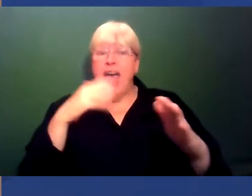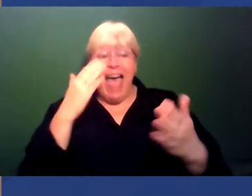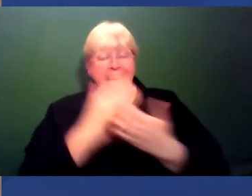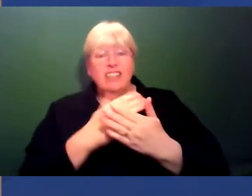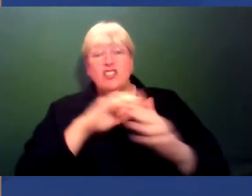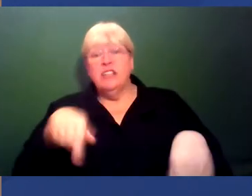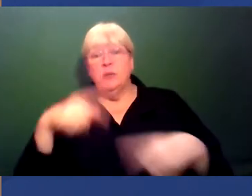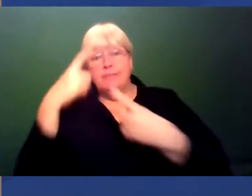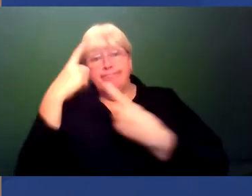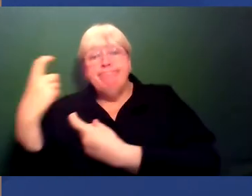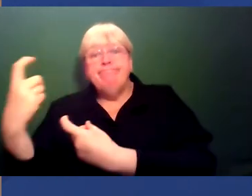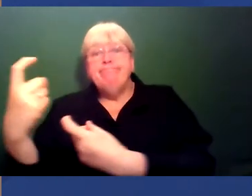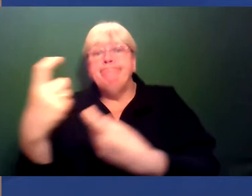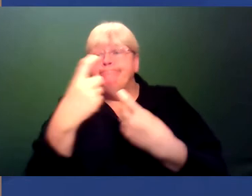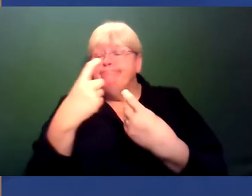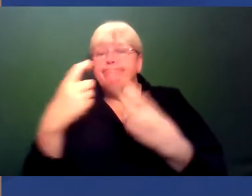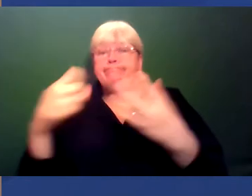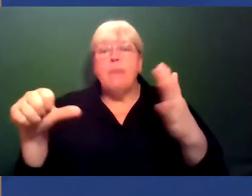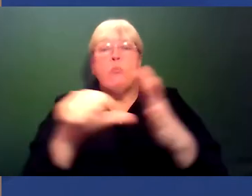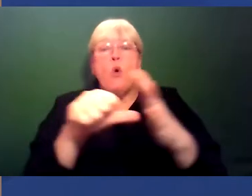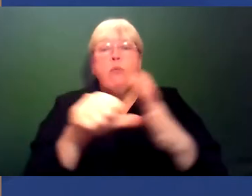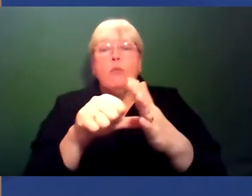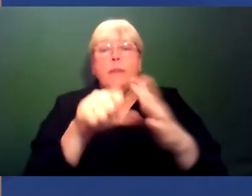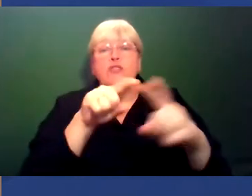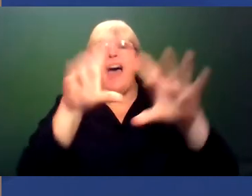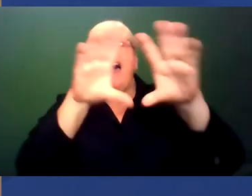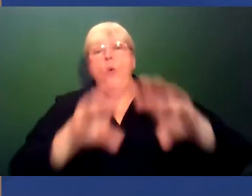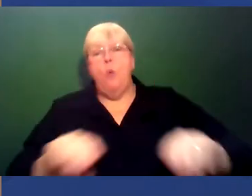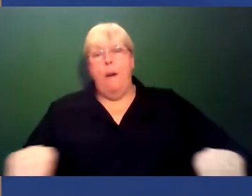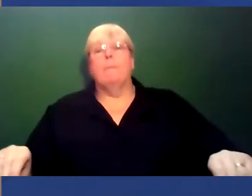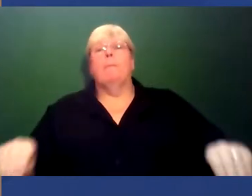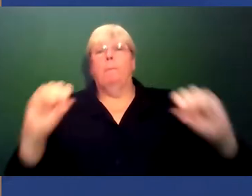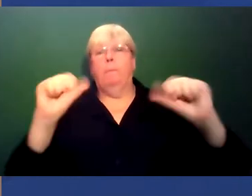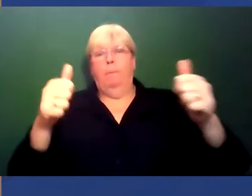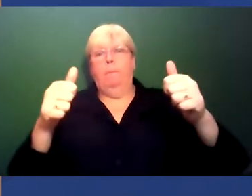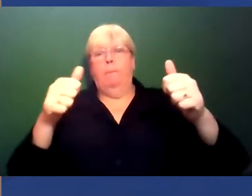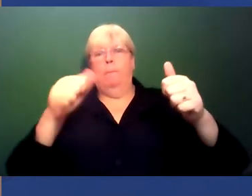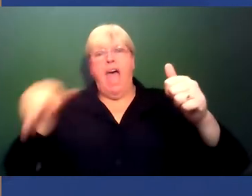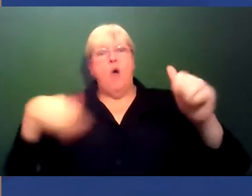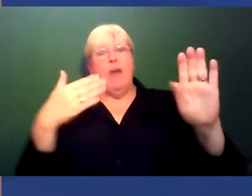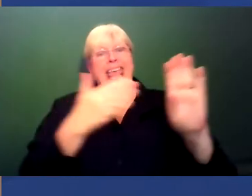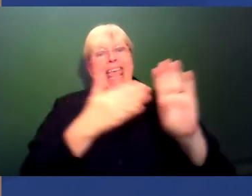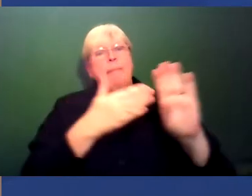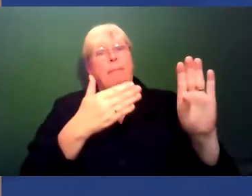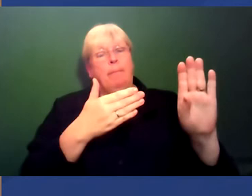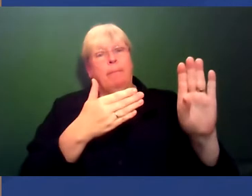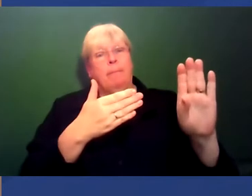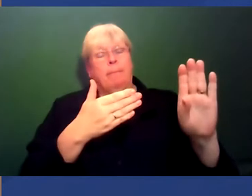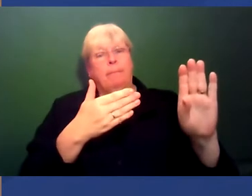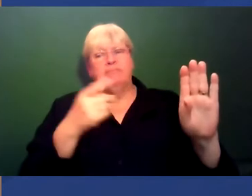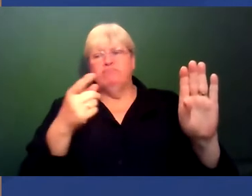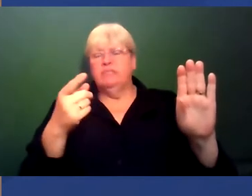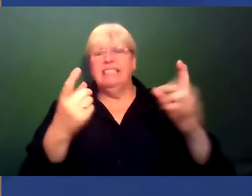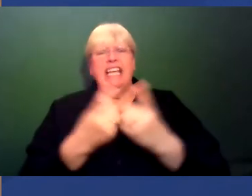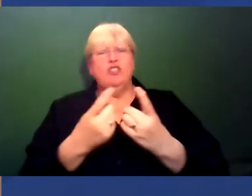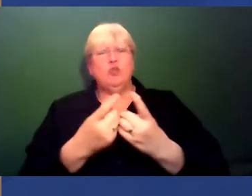Right? We go and look for hard problems to try and fix. And here is an issue in academia to do with discrimination, race